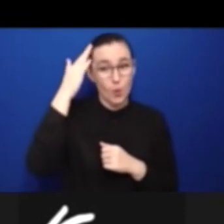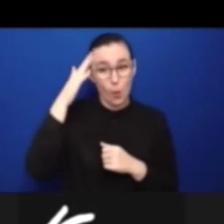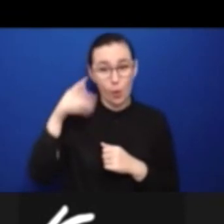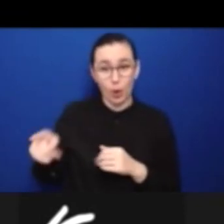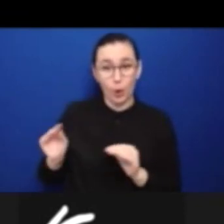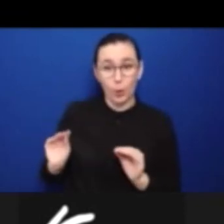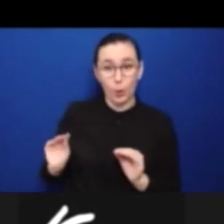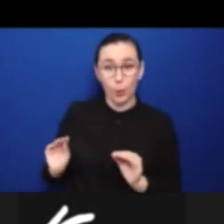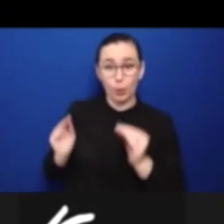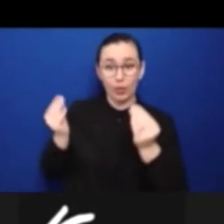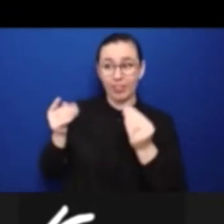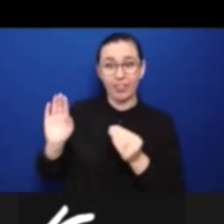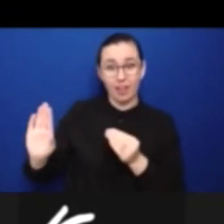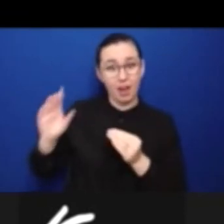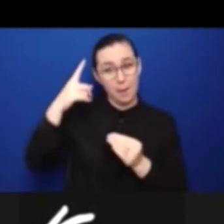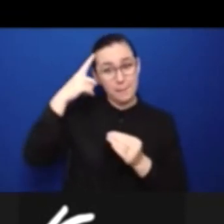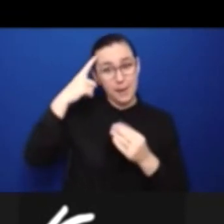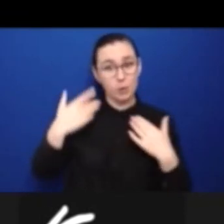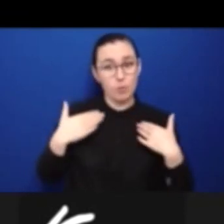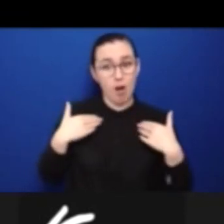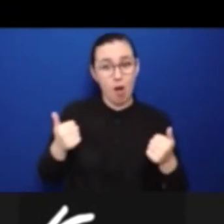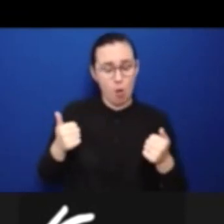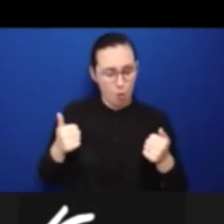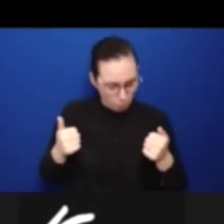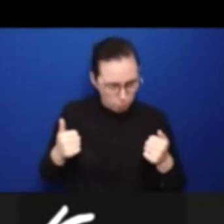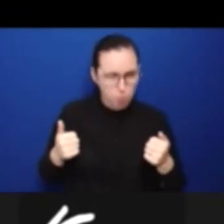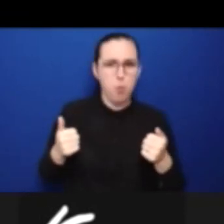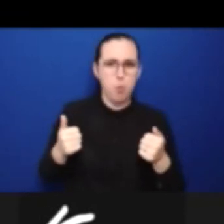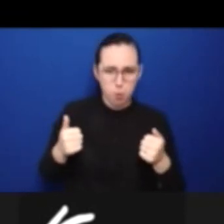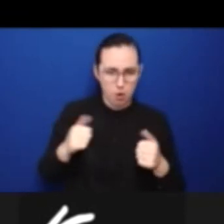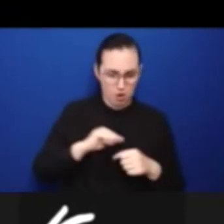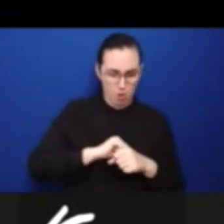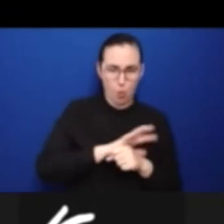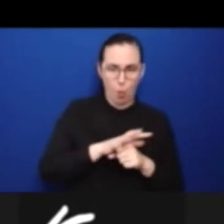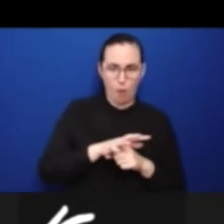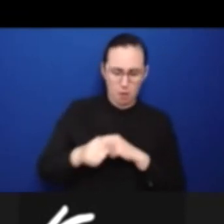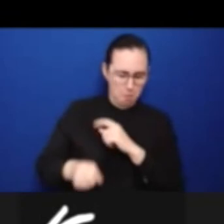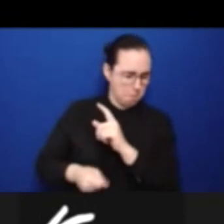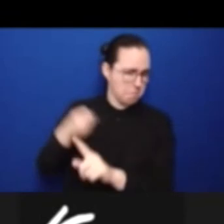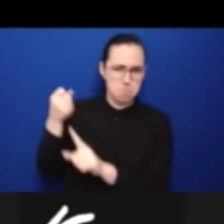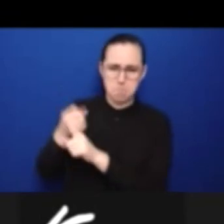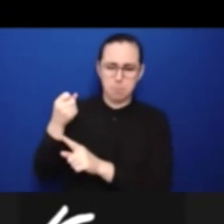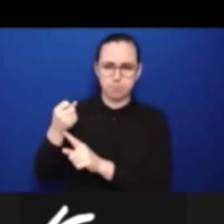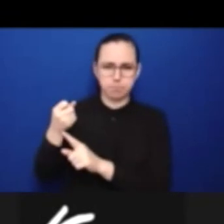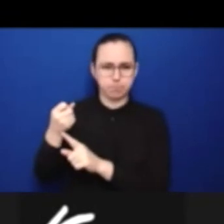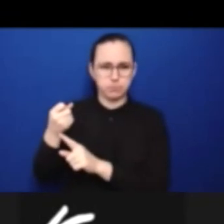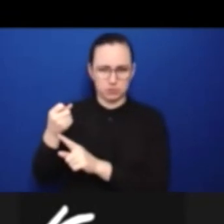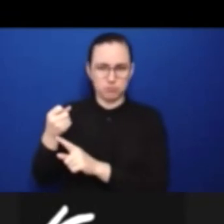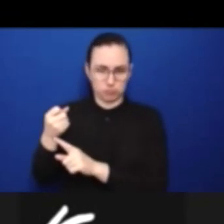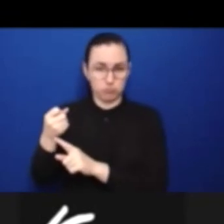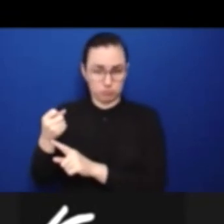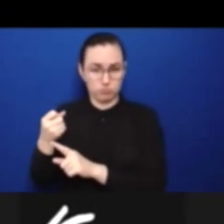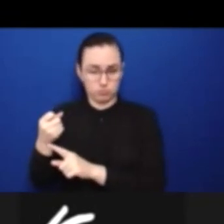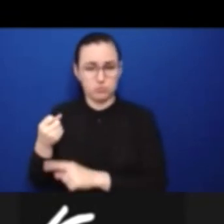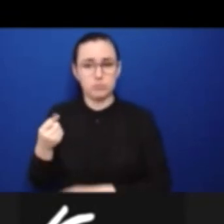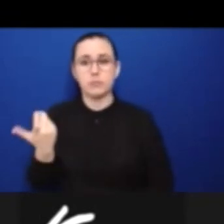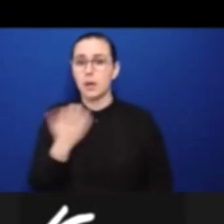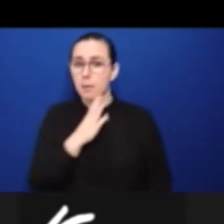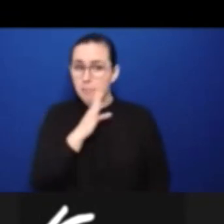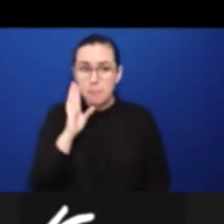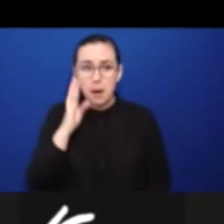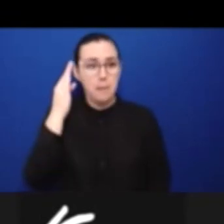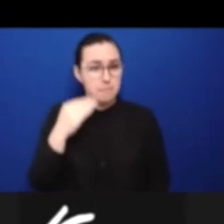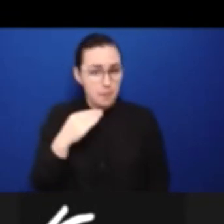impacted by the COVID-19 pandemic. As well as parents or families of children with disabilities